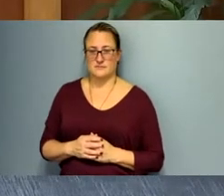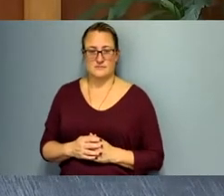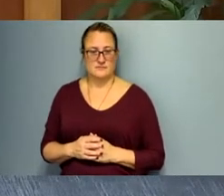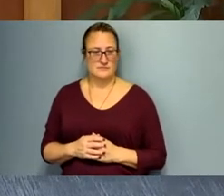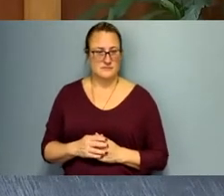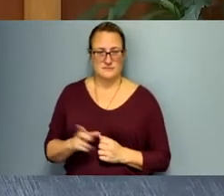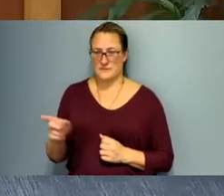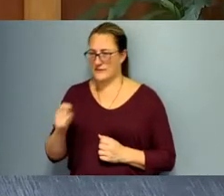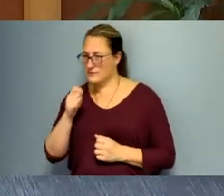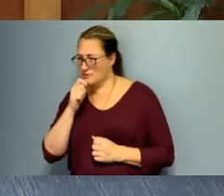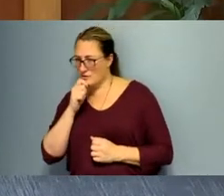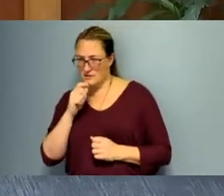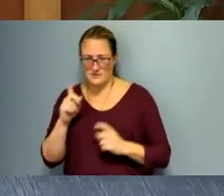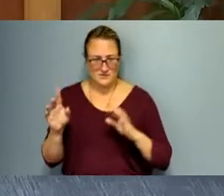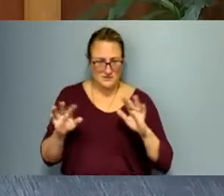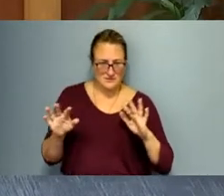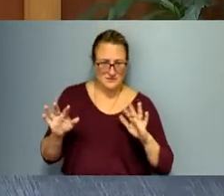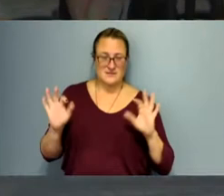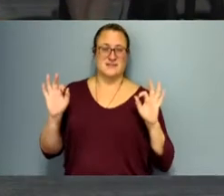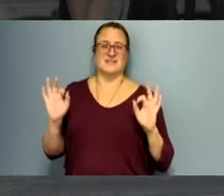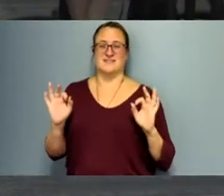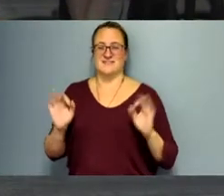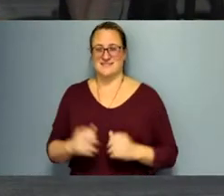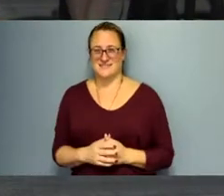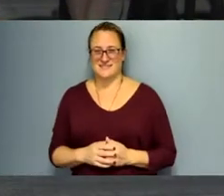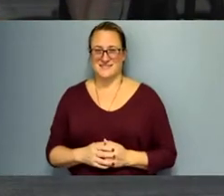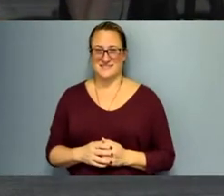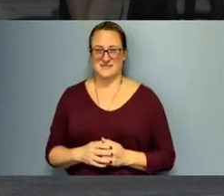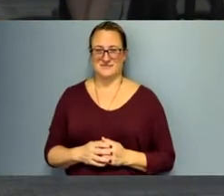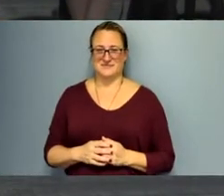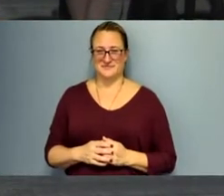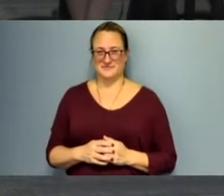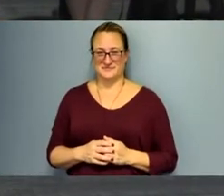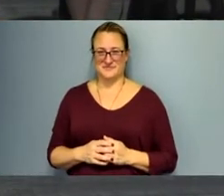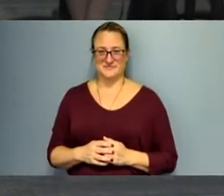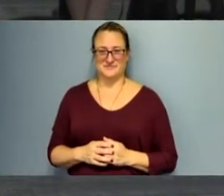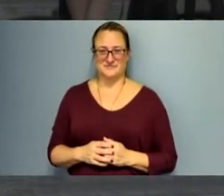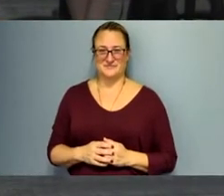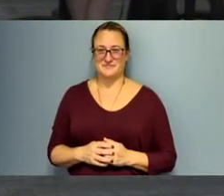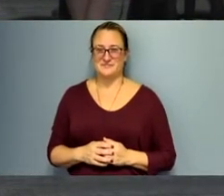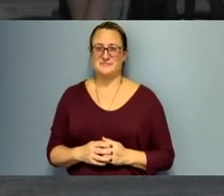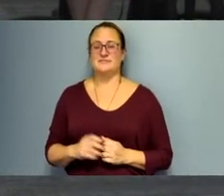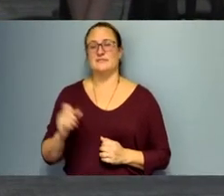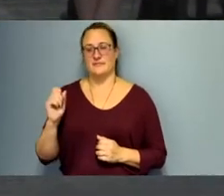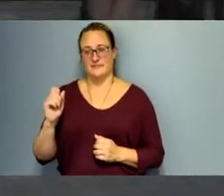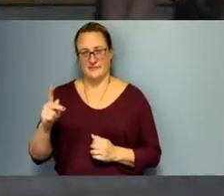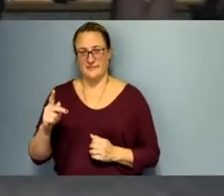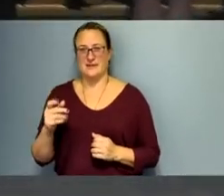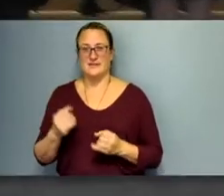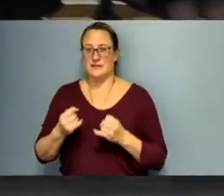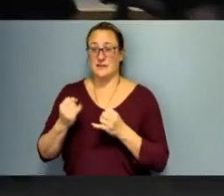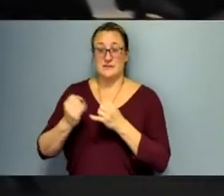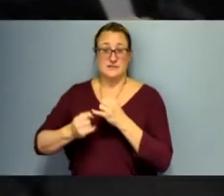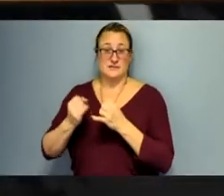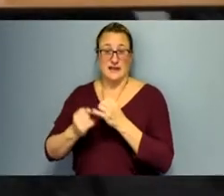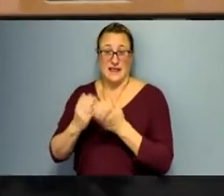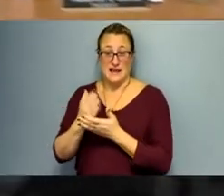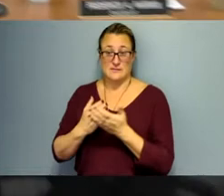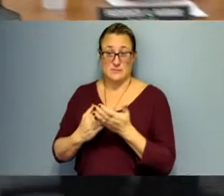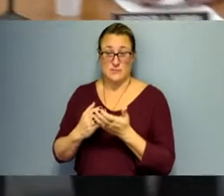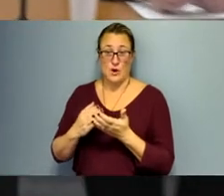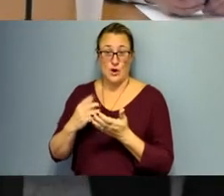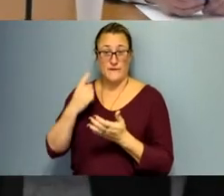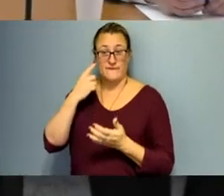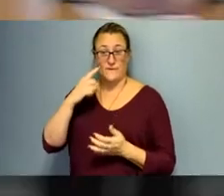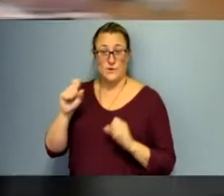Ah, we're alive. So yes, um, this is the final piece of formalizing